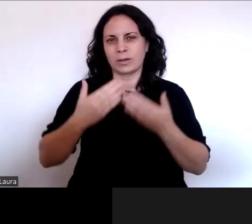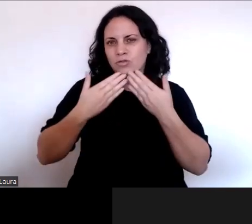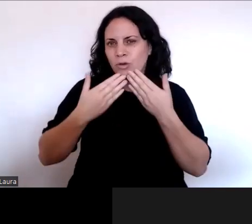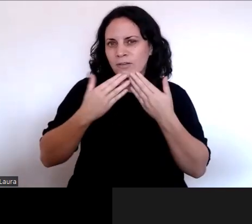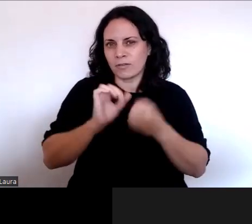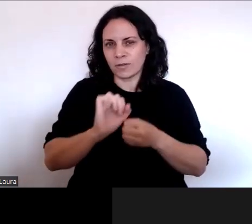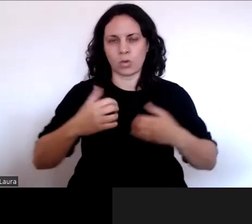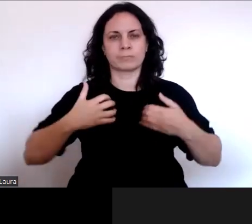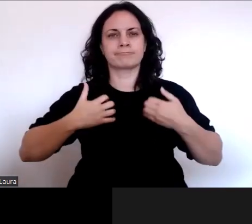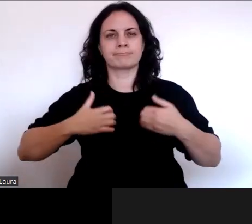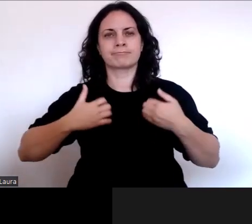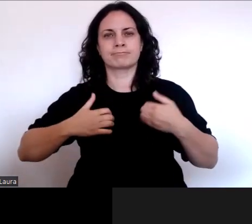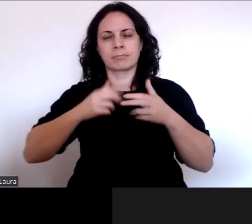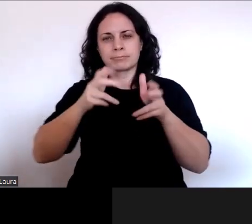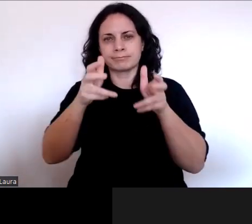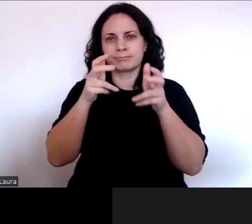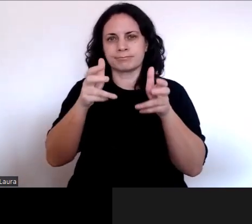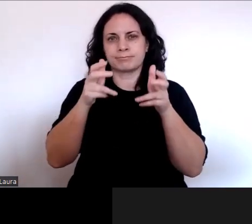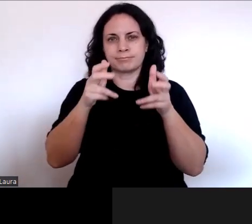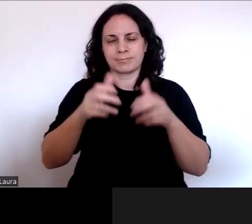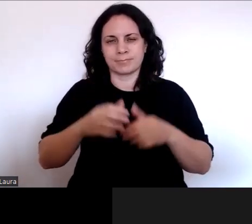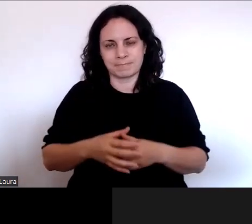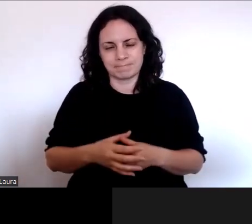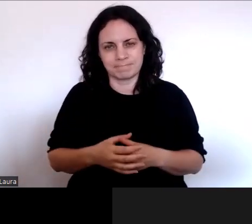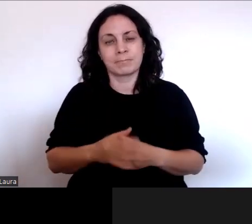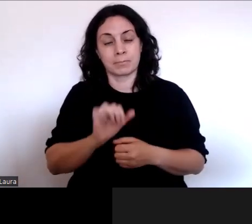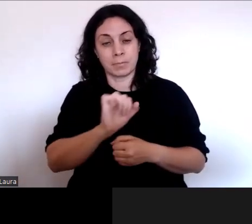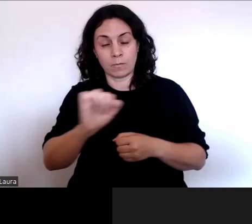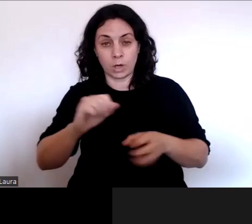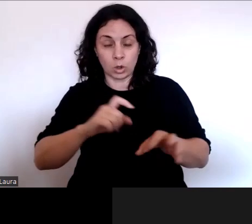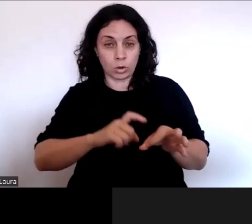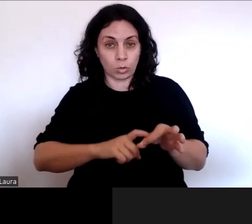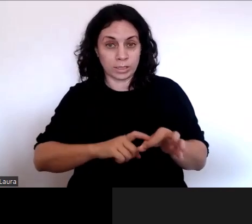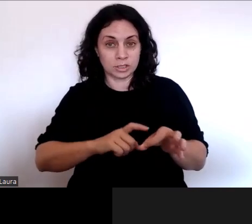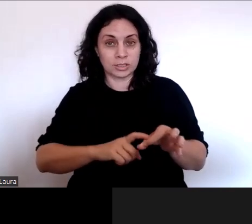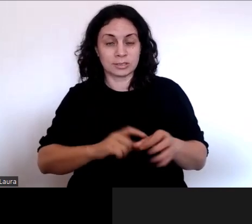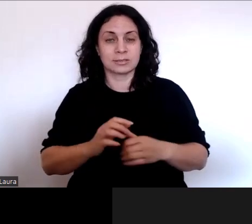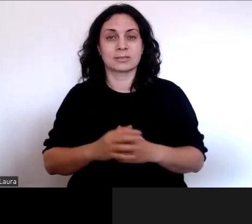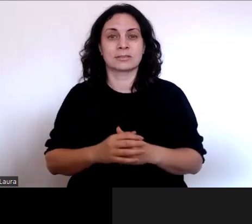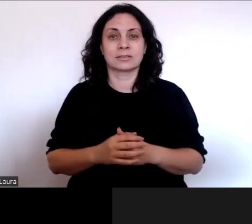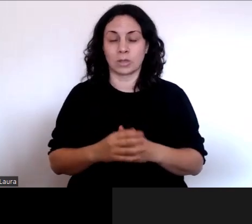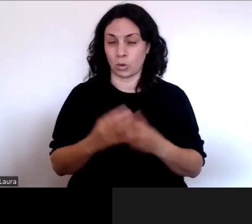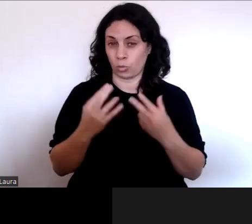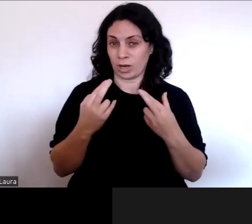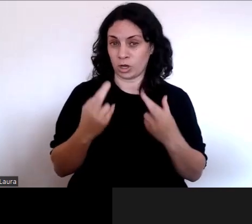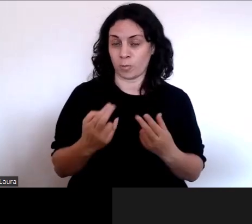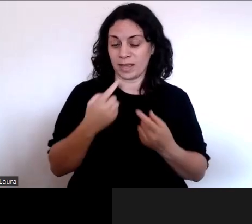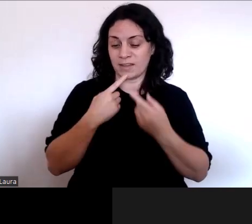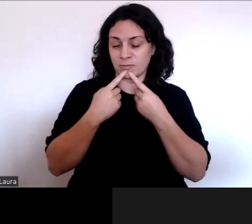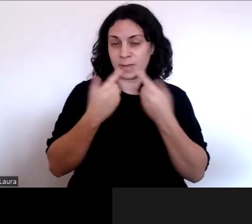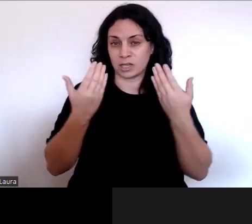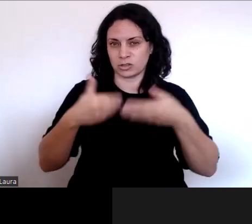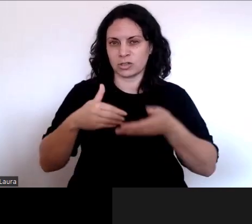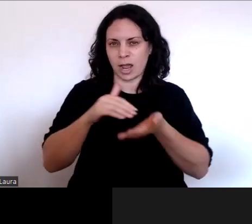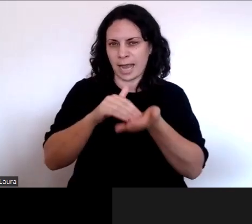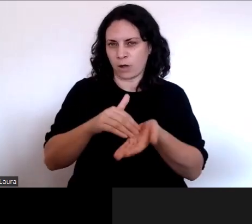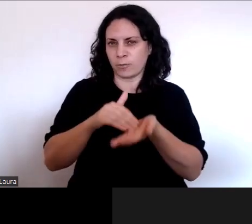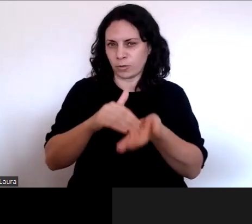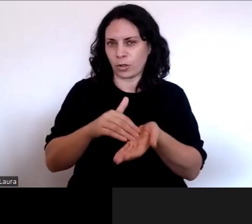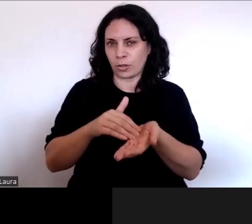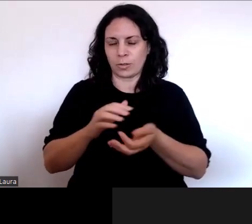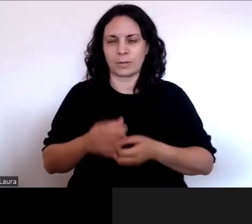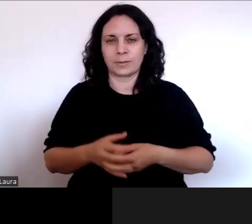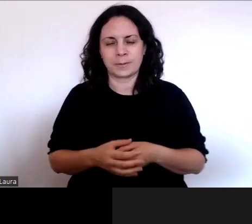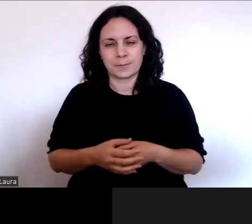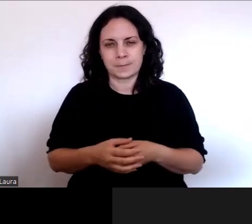shown. We're really grateful for your questions. We hope this has been helpful and